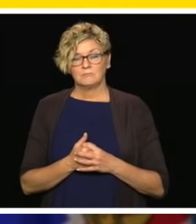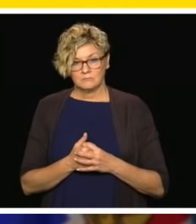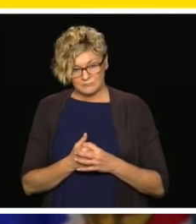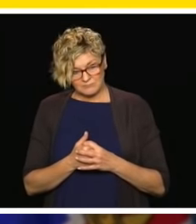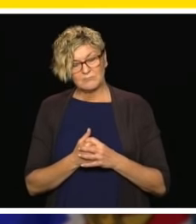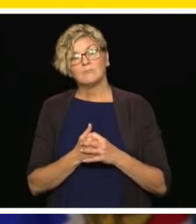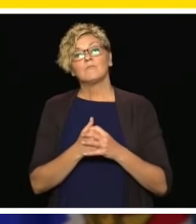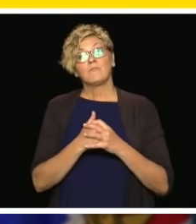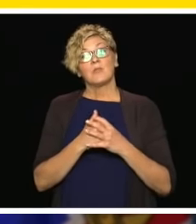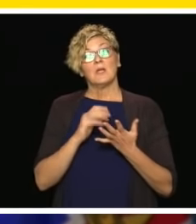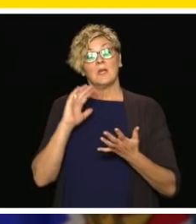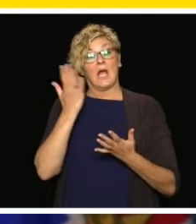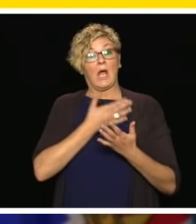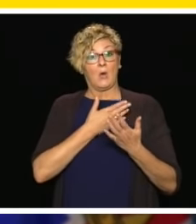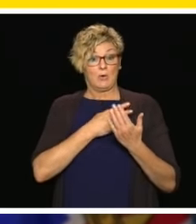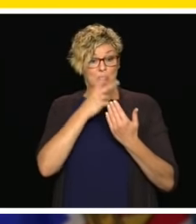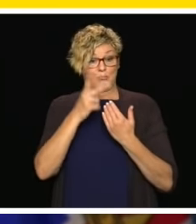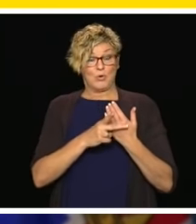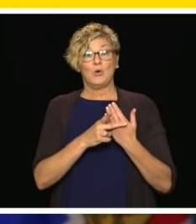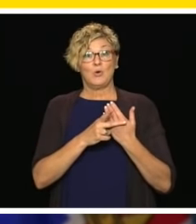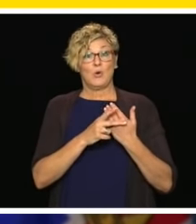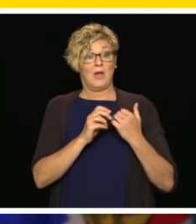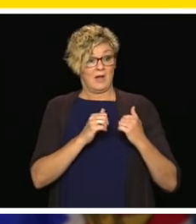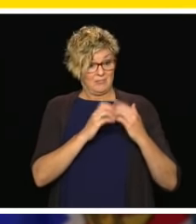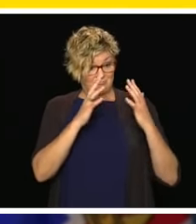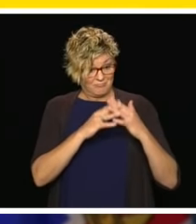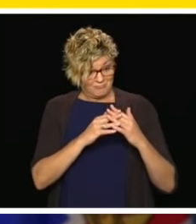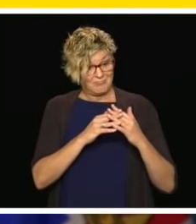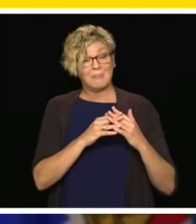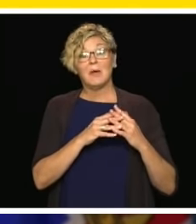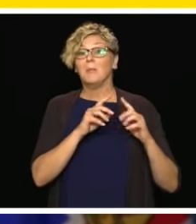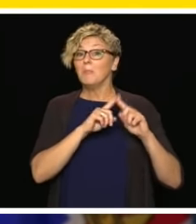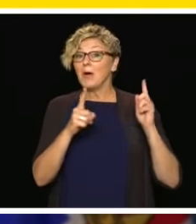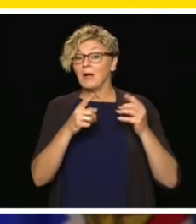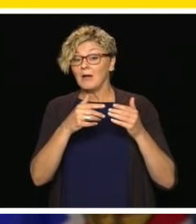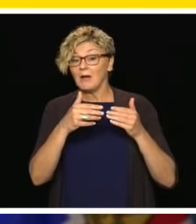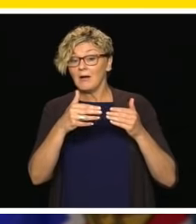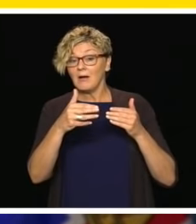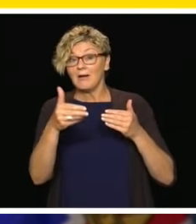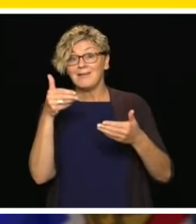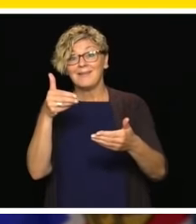that we'll be modifying and adapting as needed as we go into the fall.